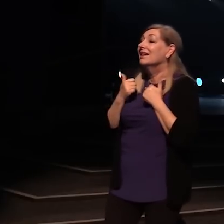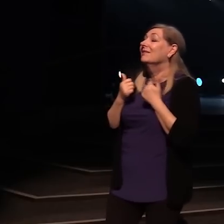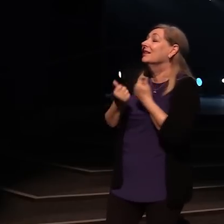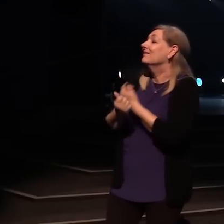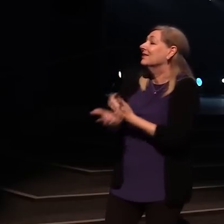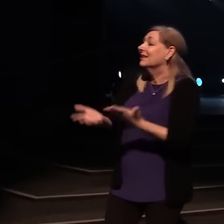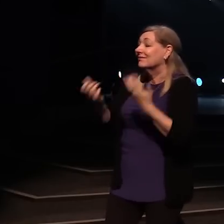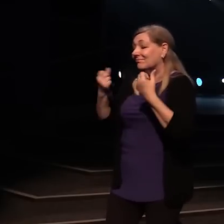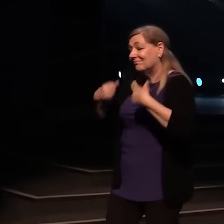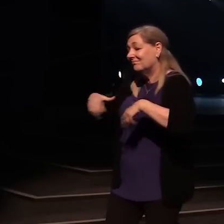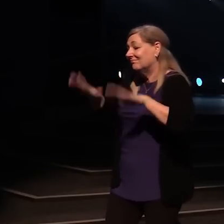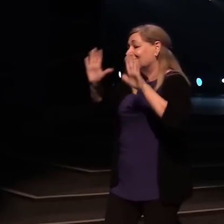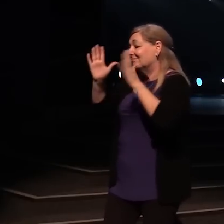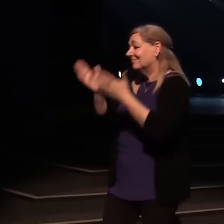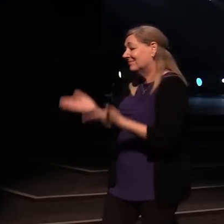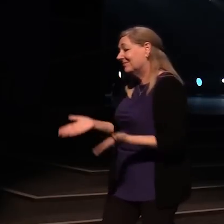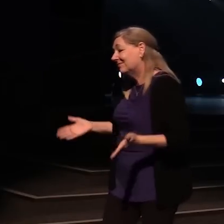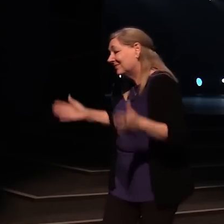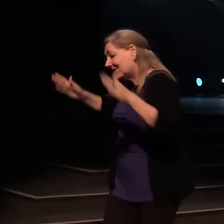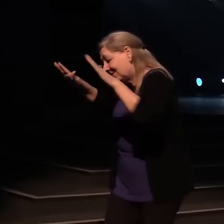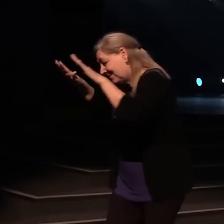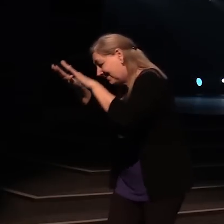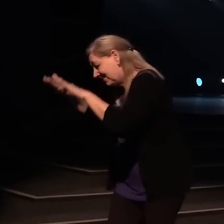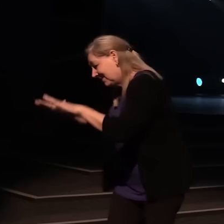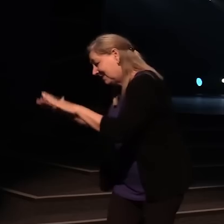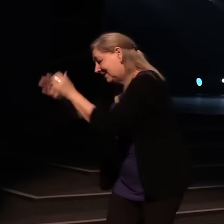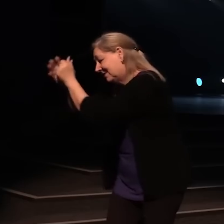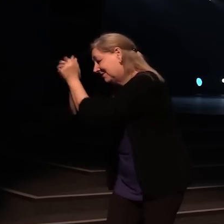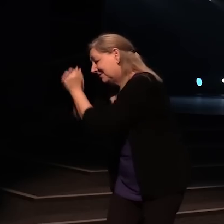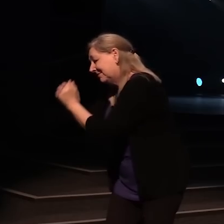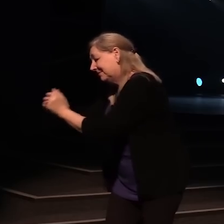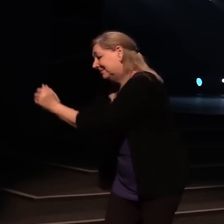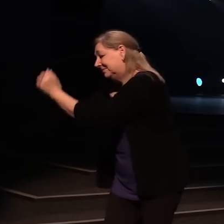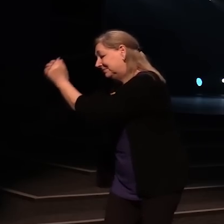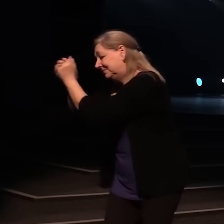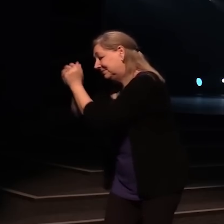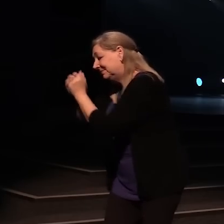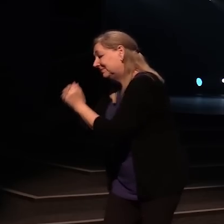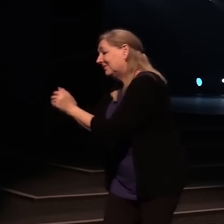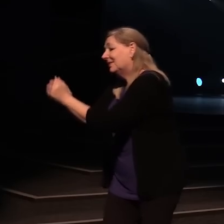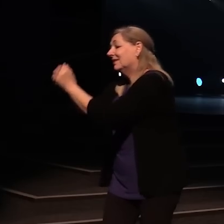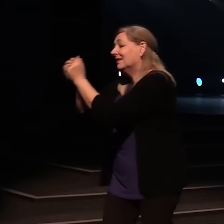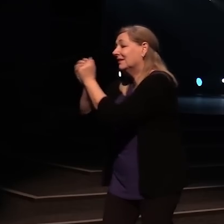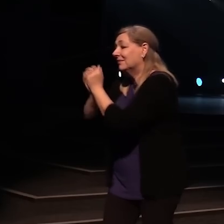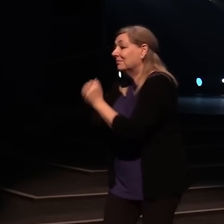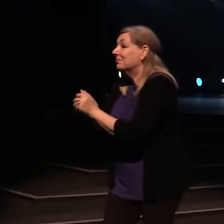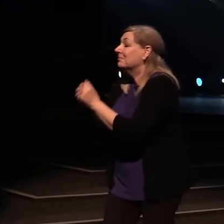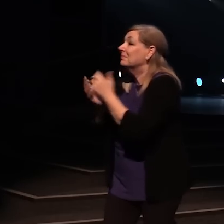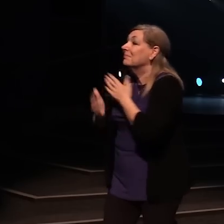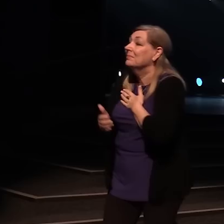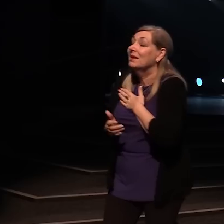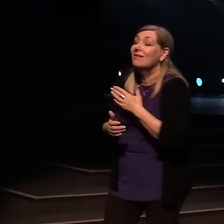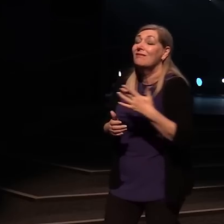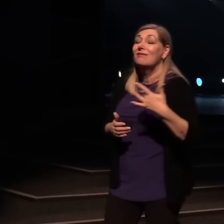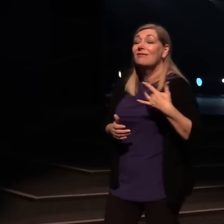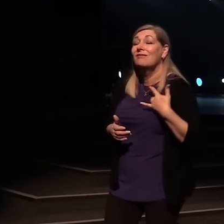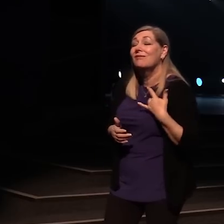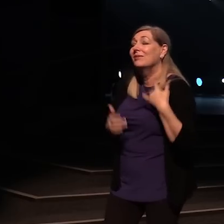life, my love out at your feet And my heart adores